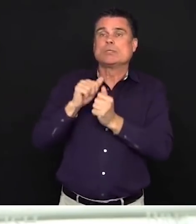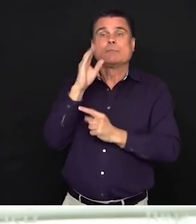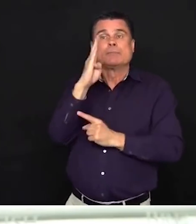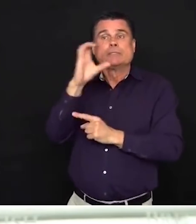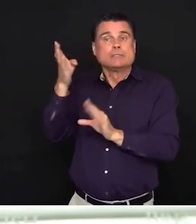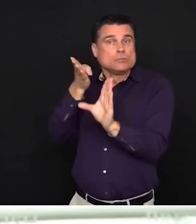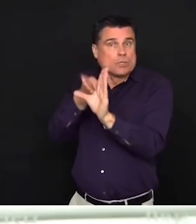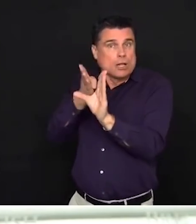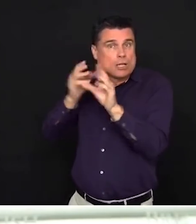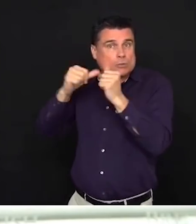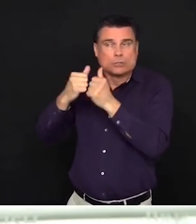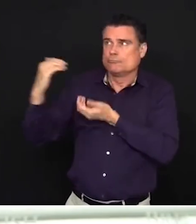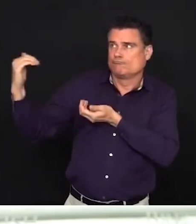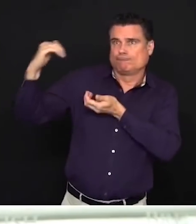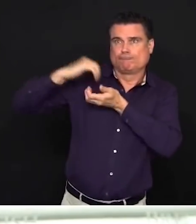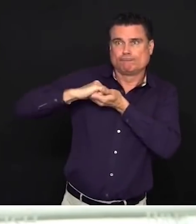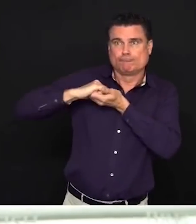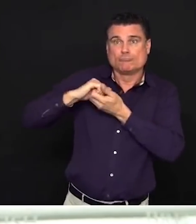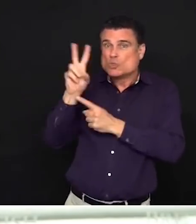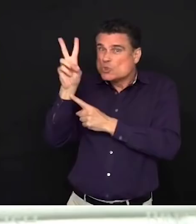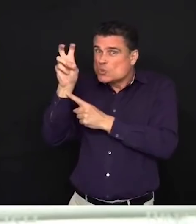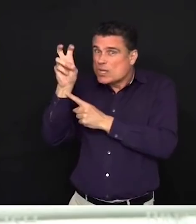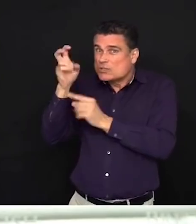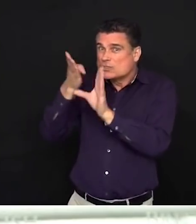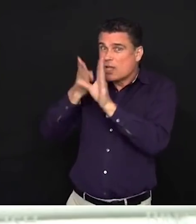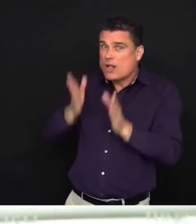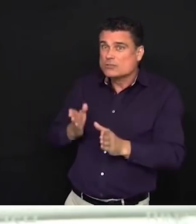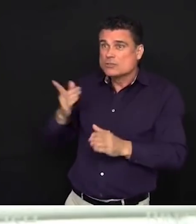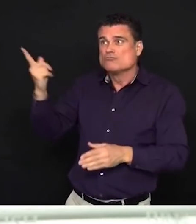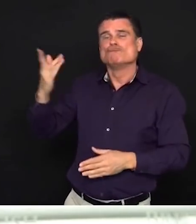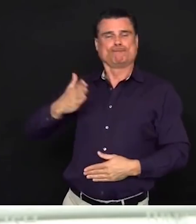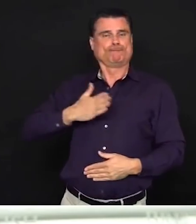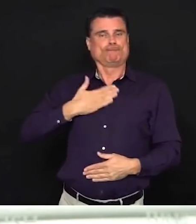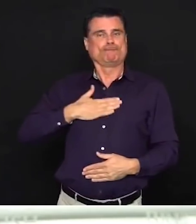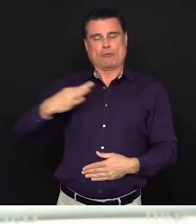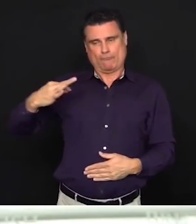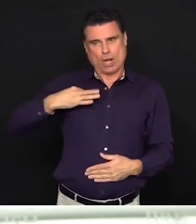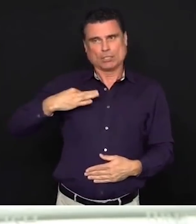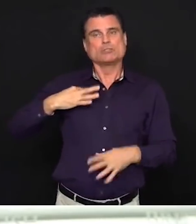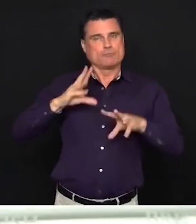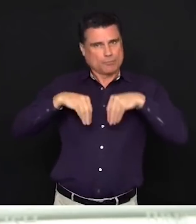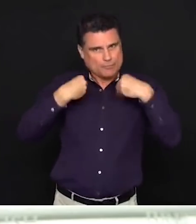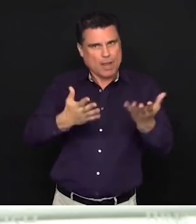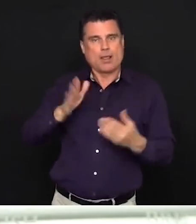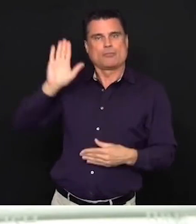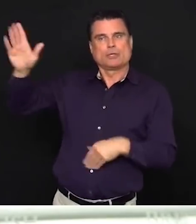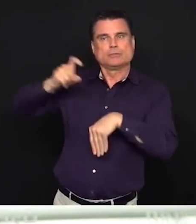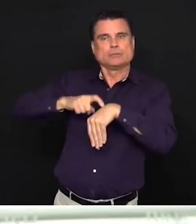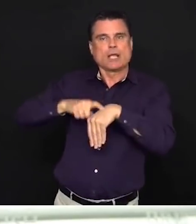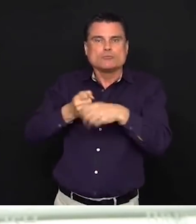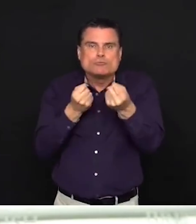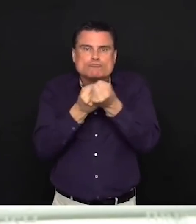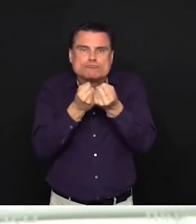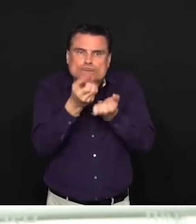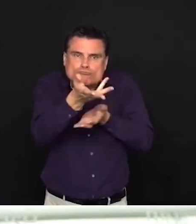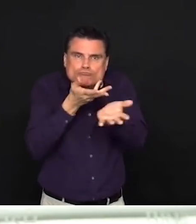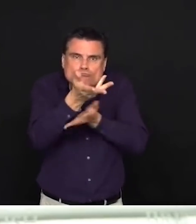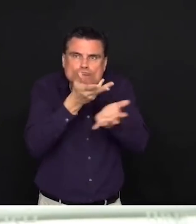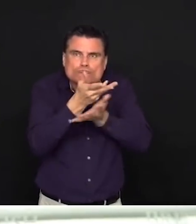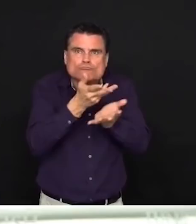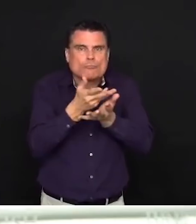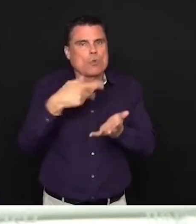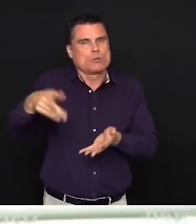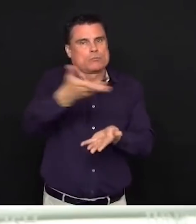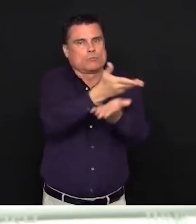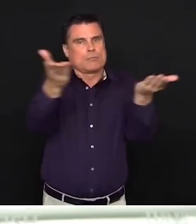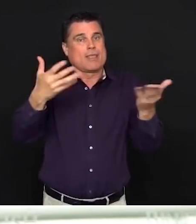than ever, we have to take care of ourselves and we have to take care of each other. And I cannot tell you how inspired I have been to